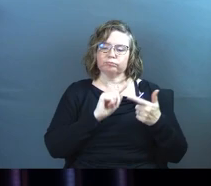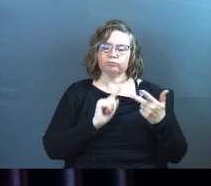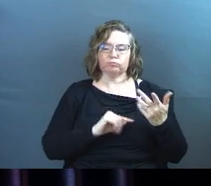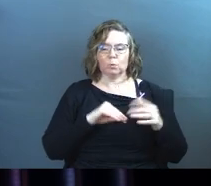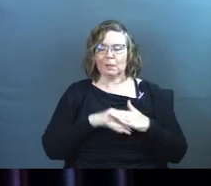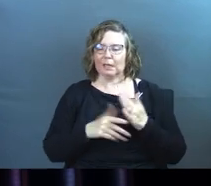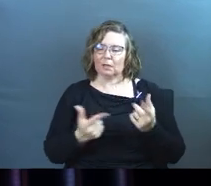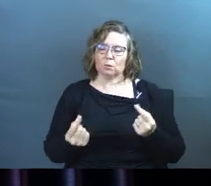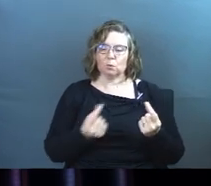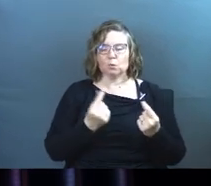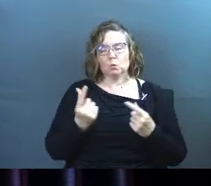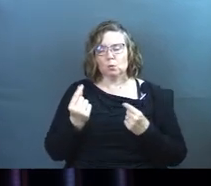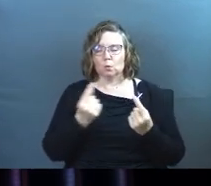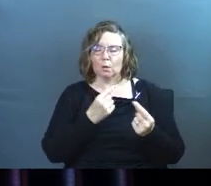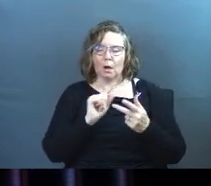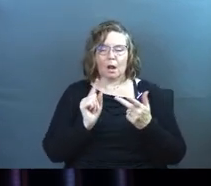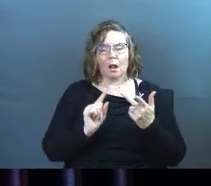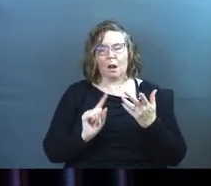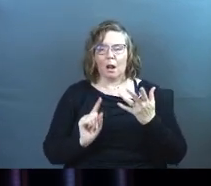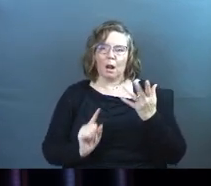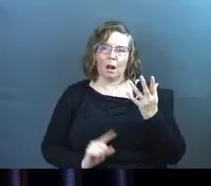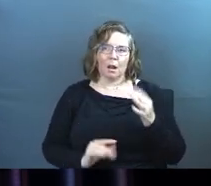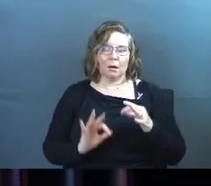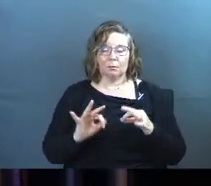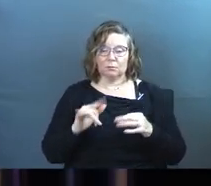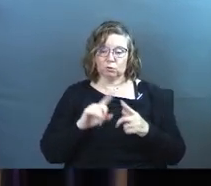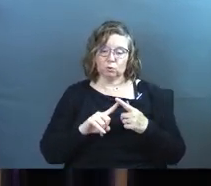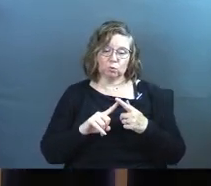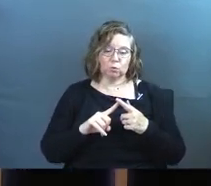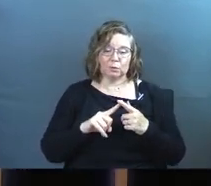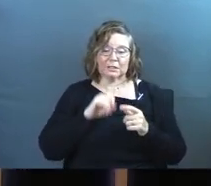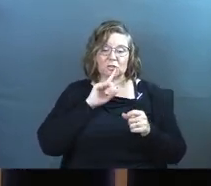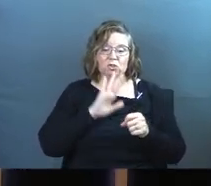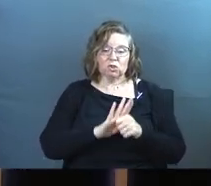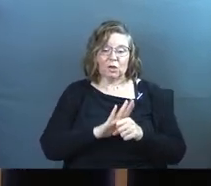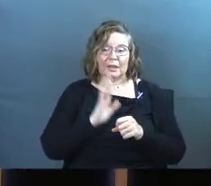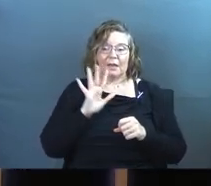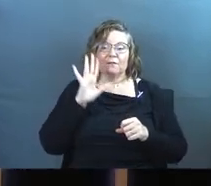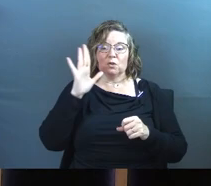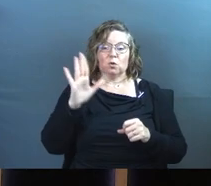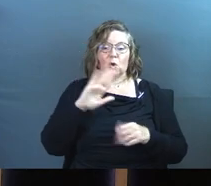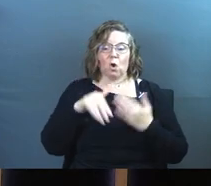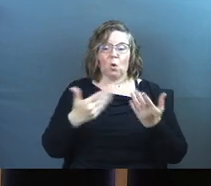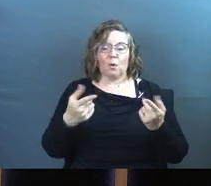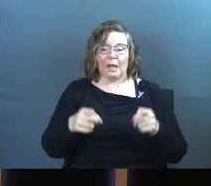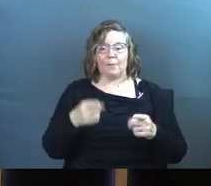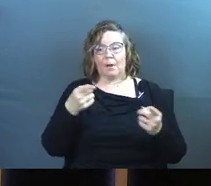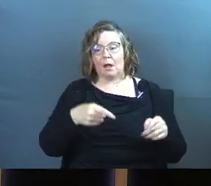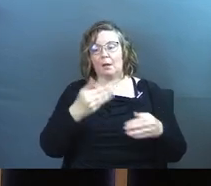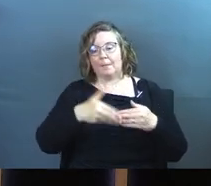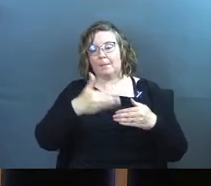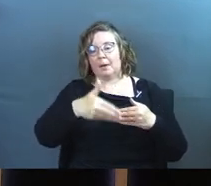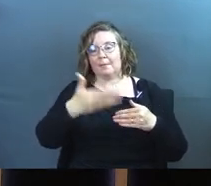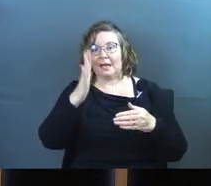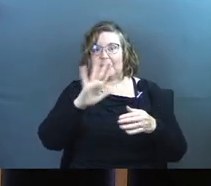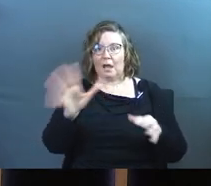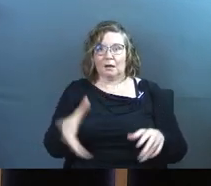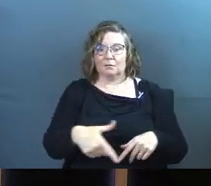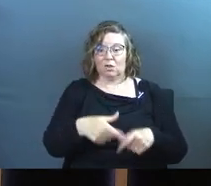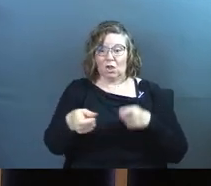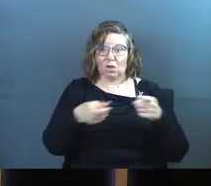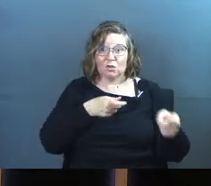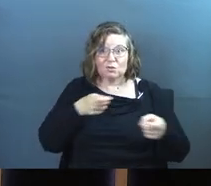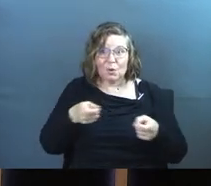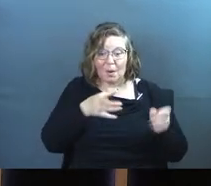We get in there and we're going to do these certain things to the field in order to ensure that in the future it's all going to happen this way. And God took all of that